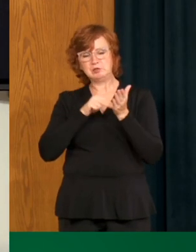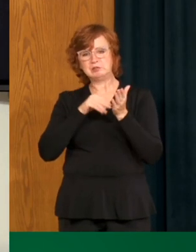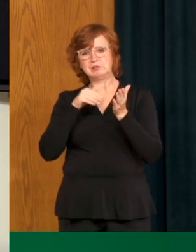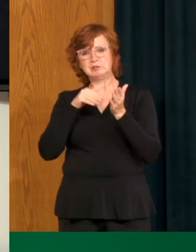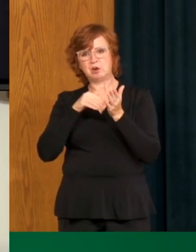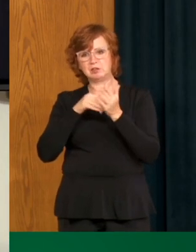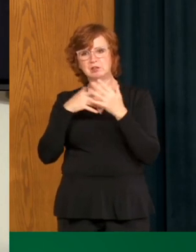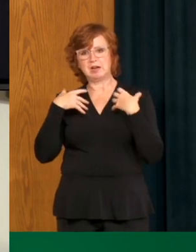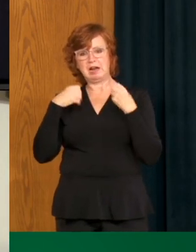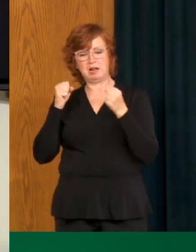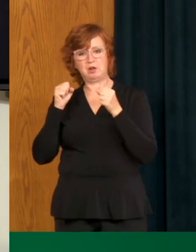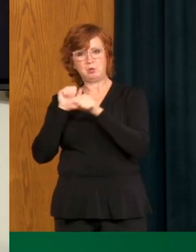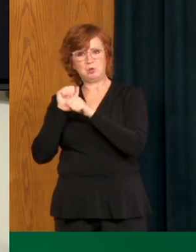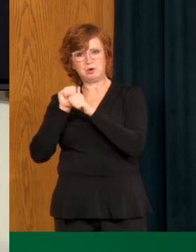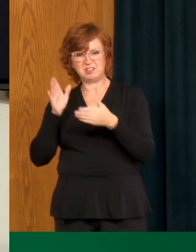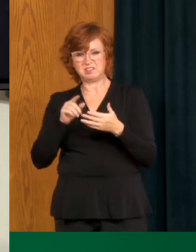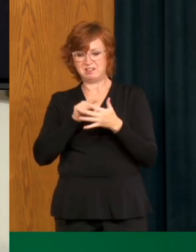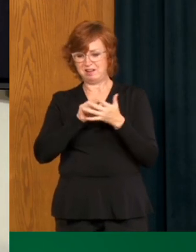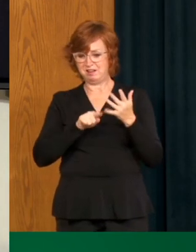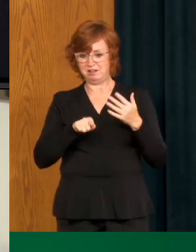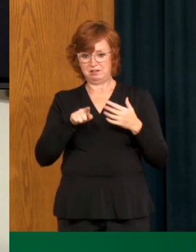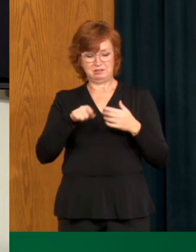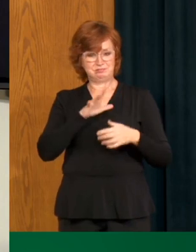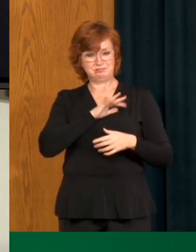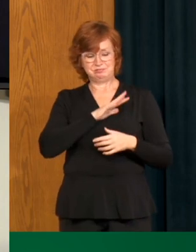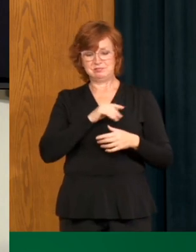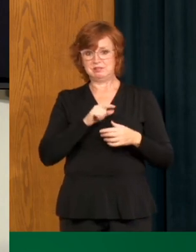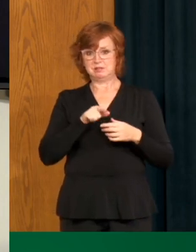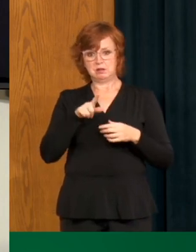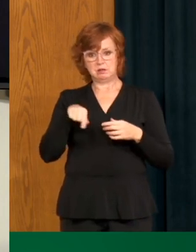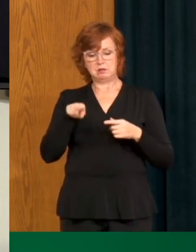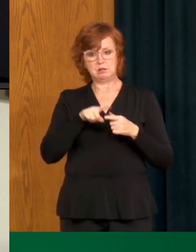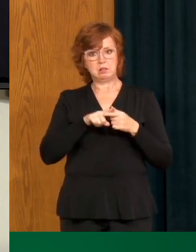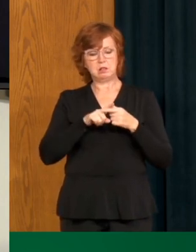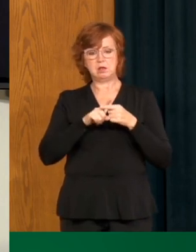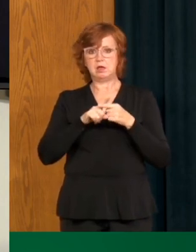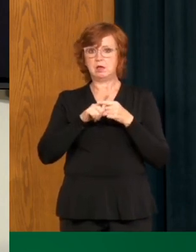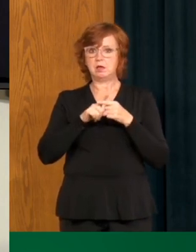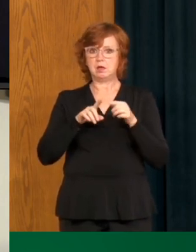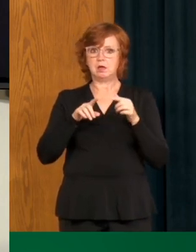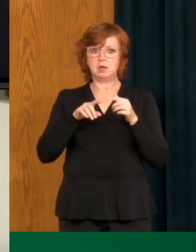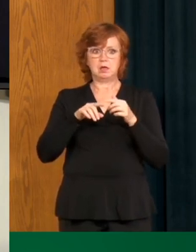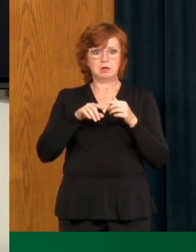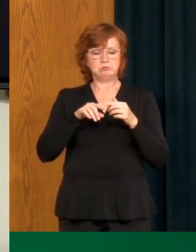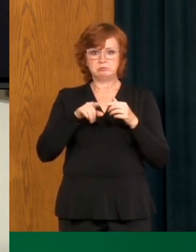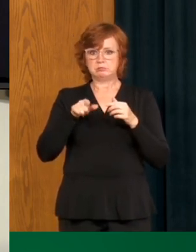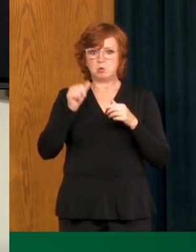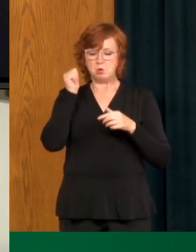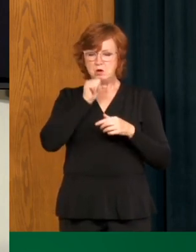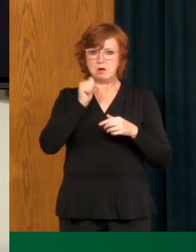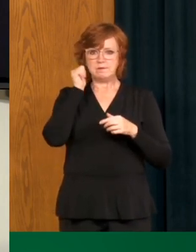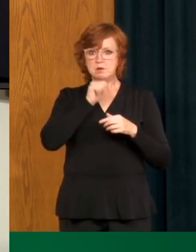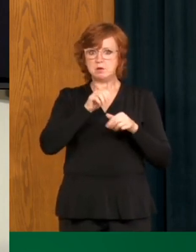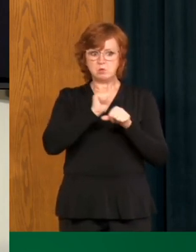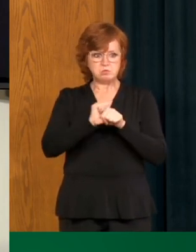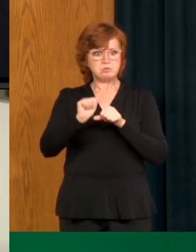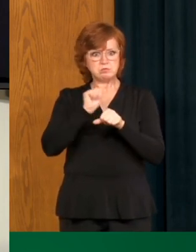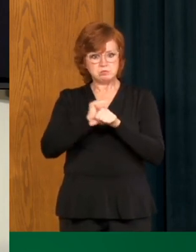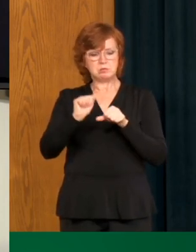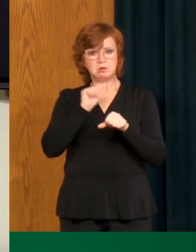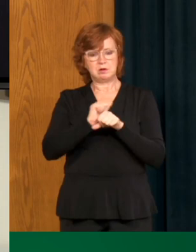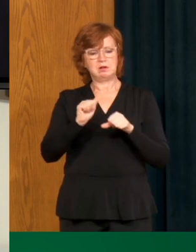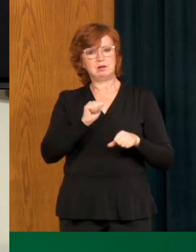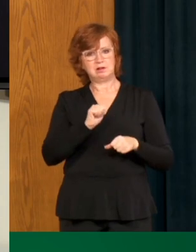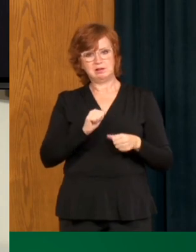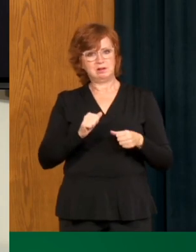safe. So we know that physical distancing and where appropriate, appropriate mask use works. And we have to